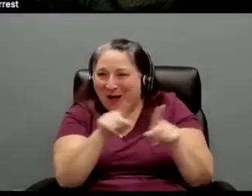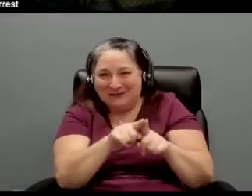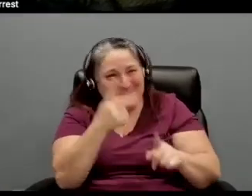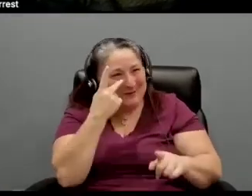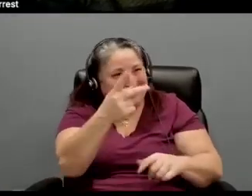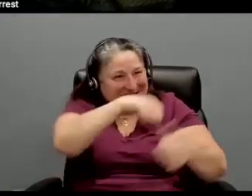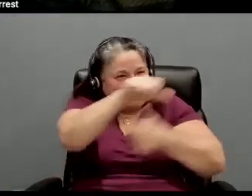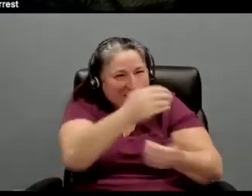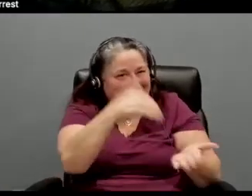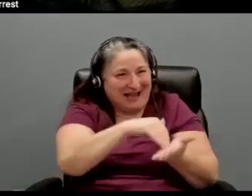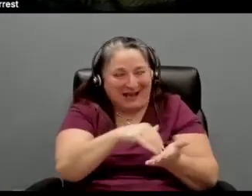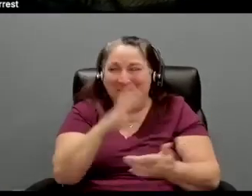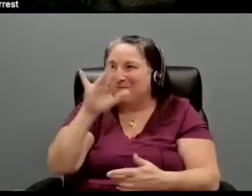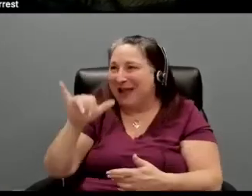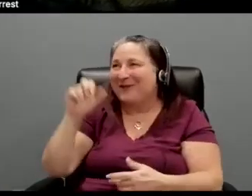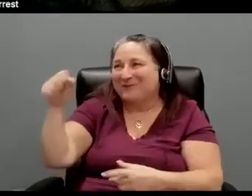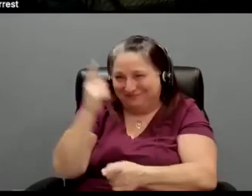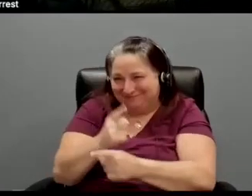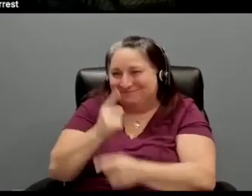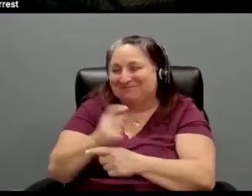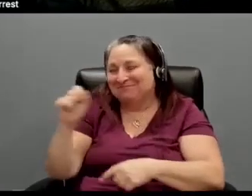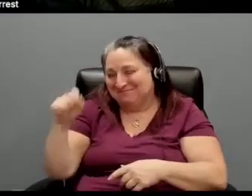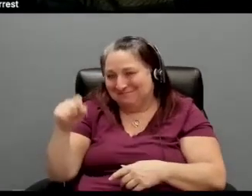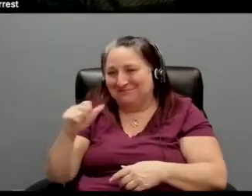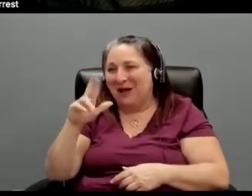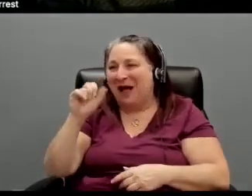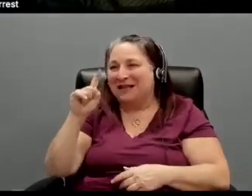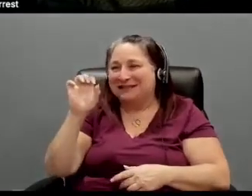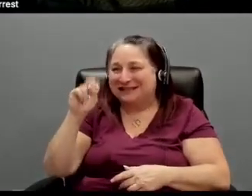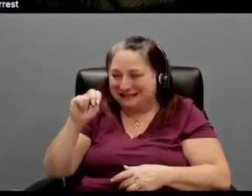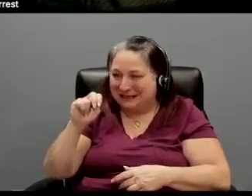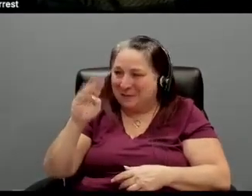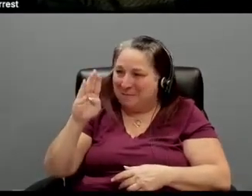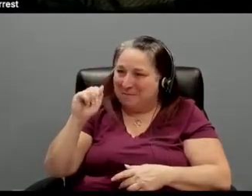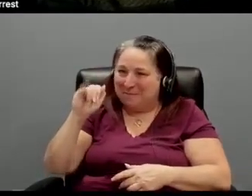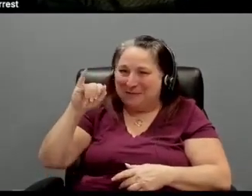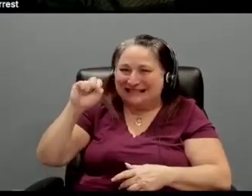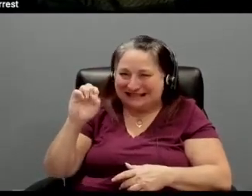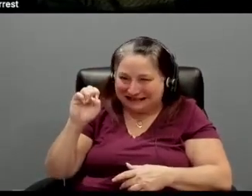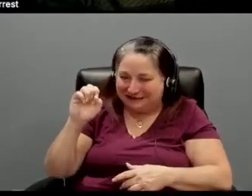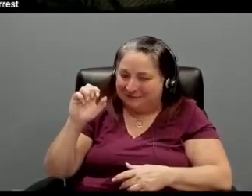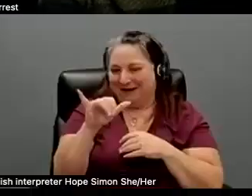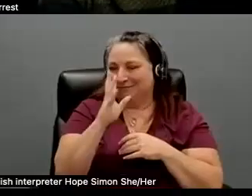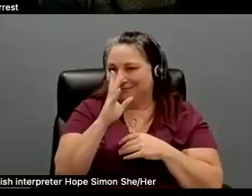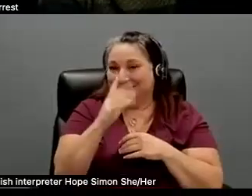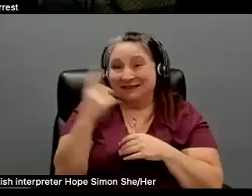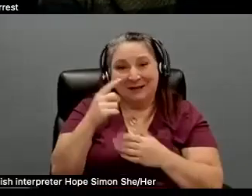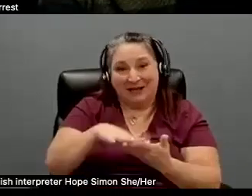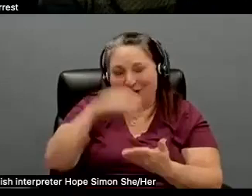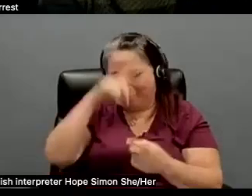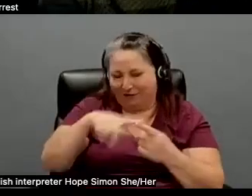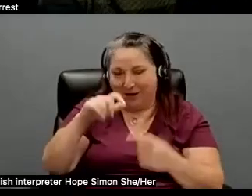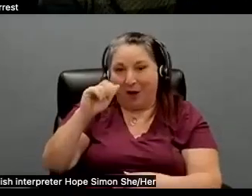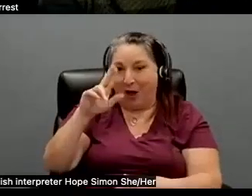which was nice. Oh, it was. Yeah. Yeah. Austin basis. Boy, you know, you know, there's something you learn from Austin basis as an